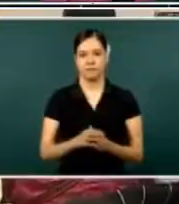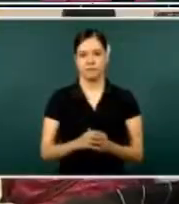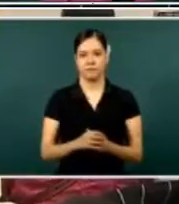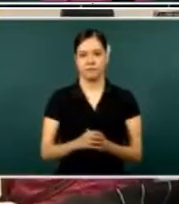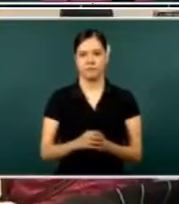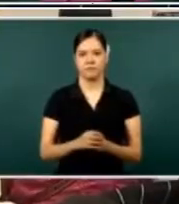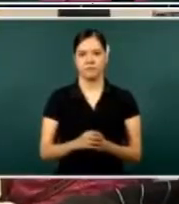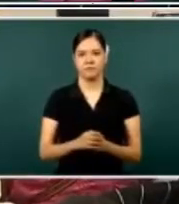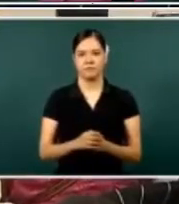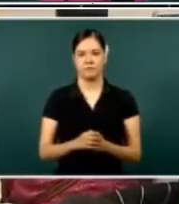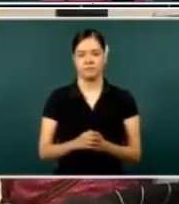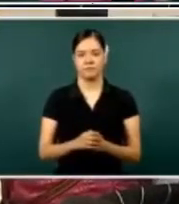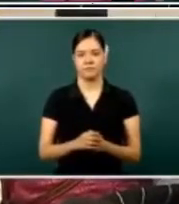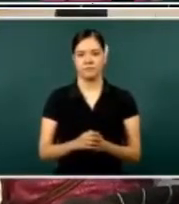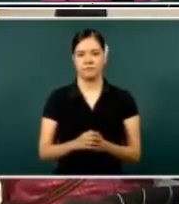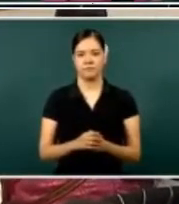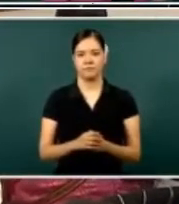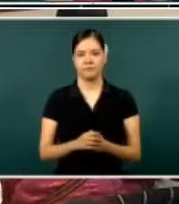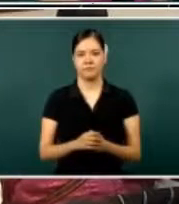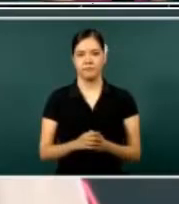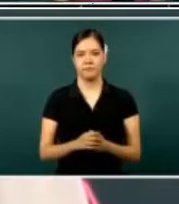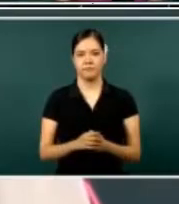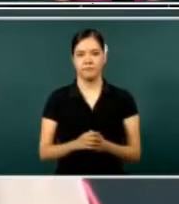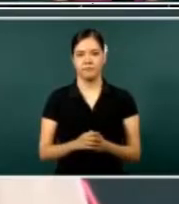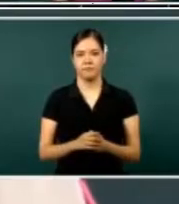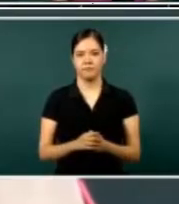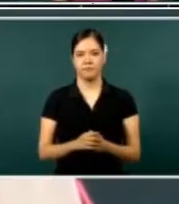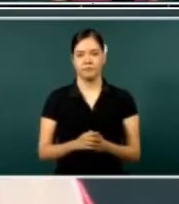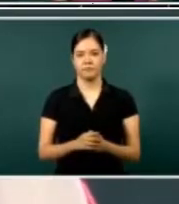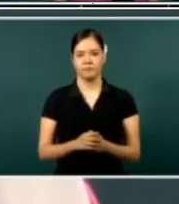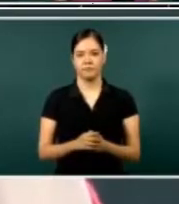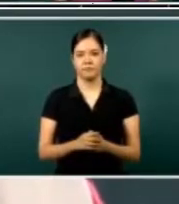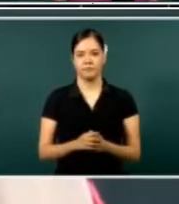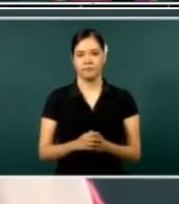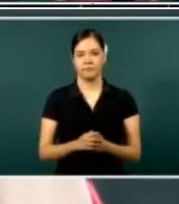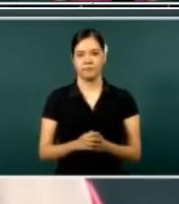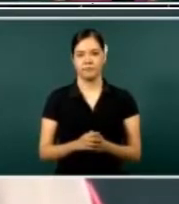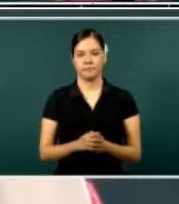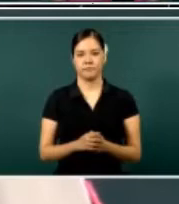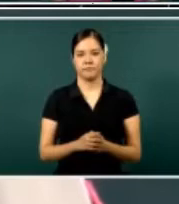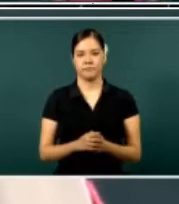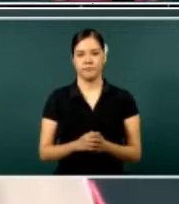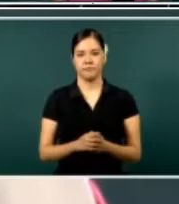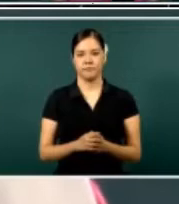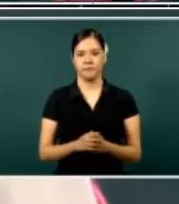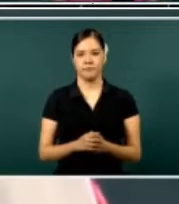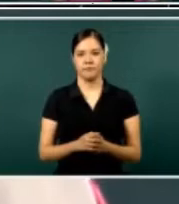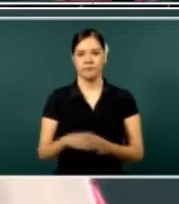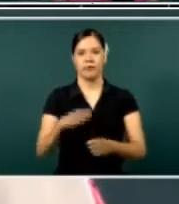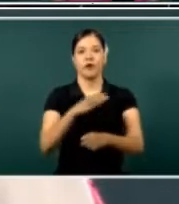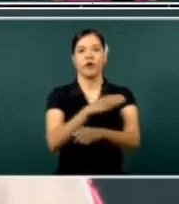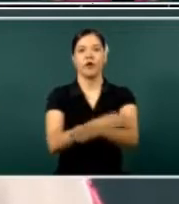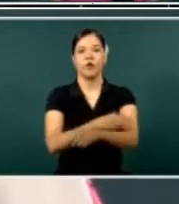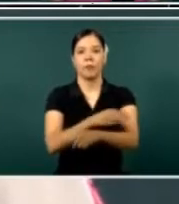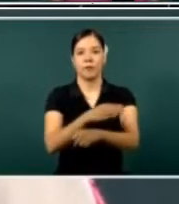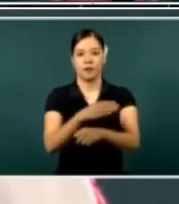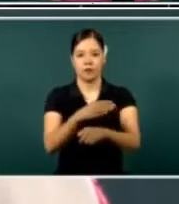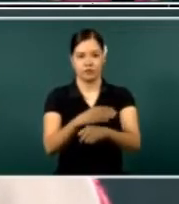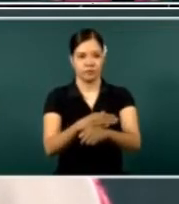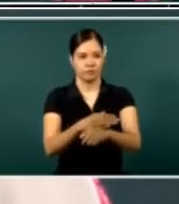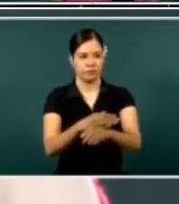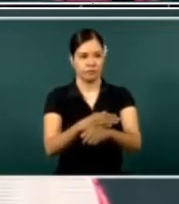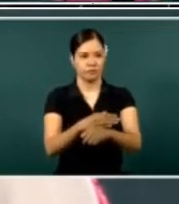medicine man, kinda, you know, they, they, um, so he's some, uh,